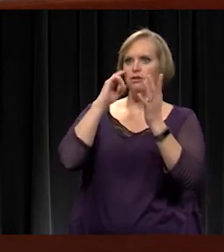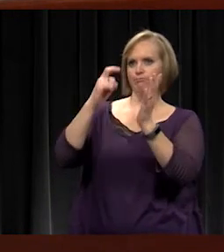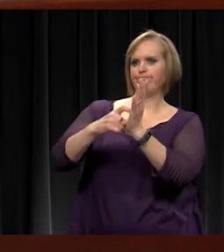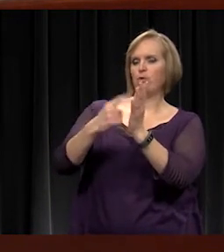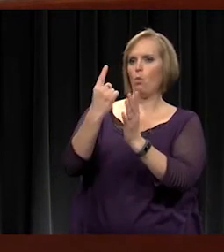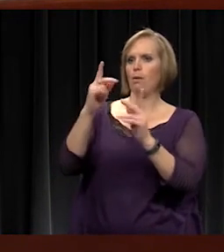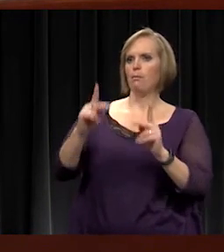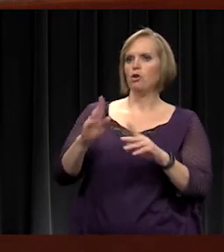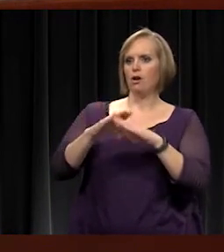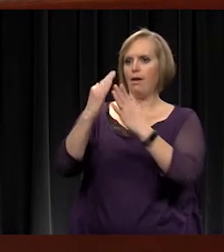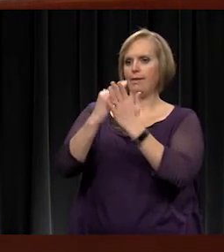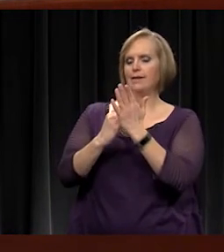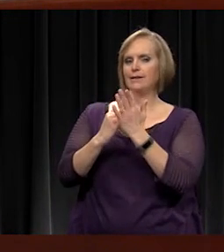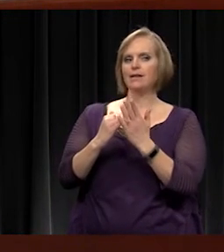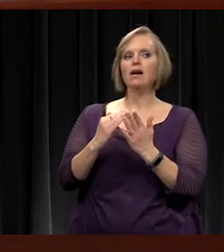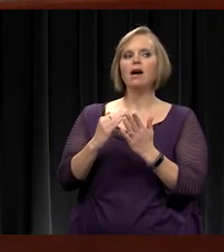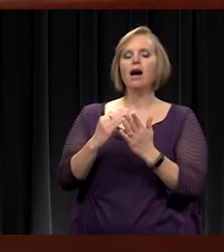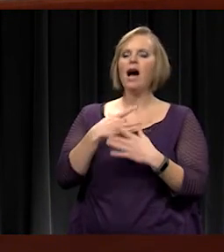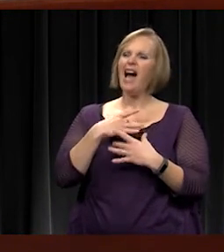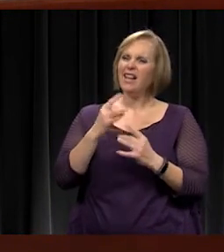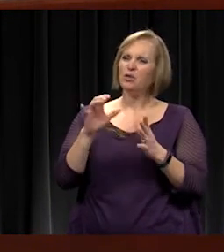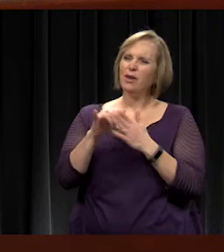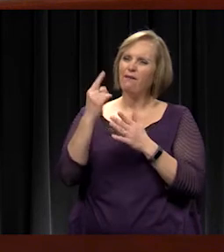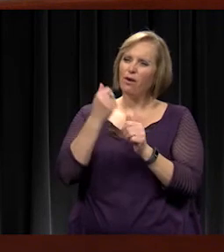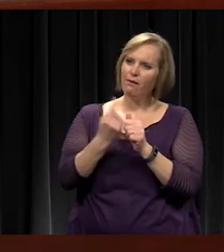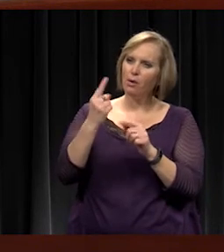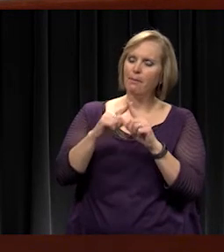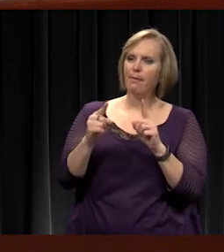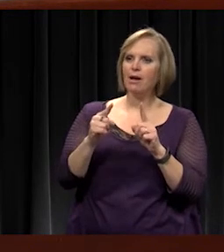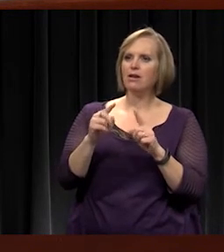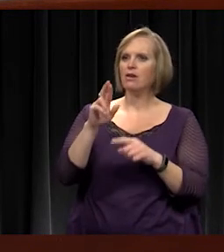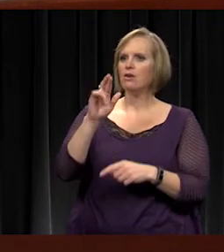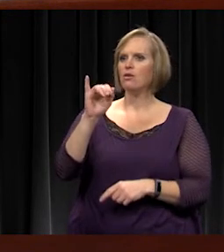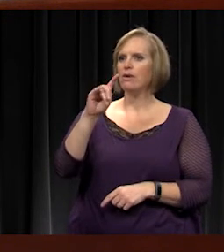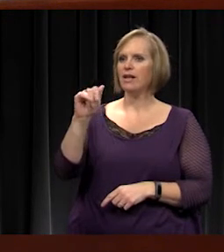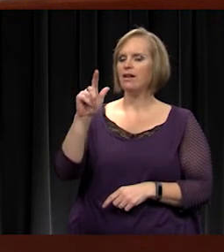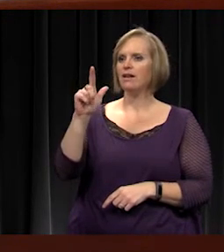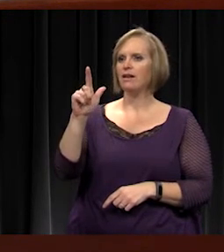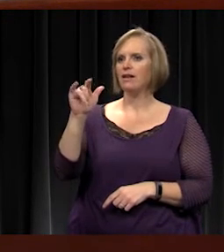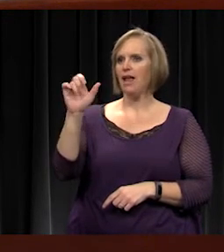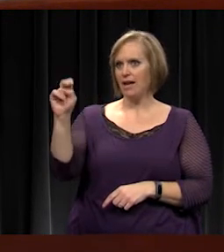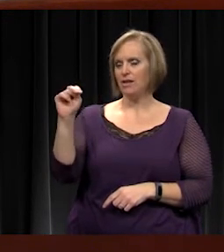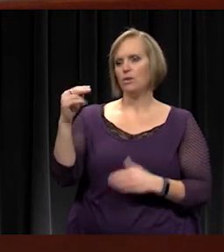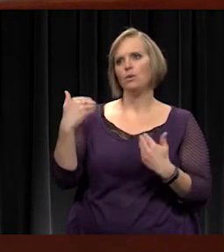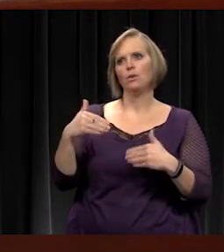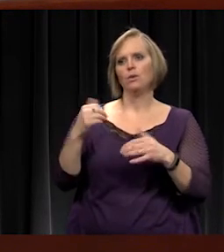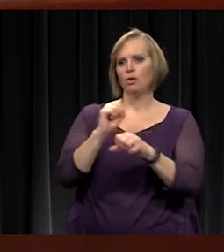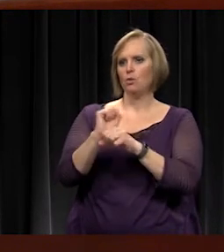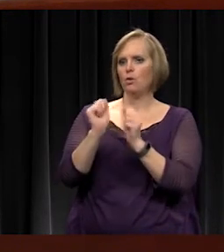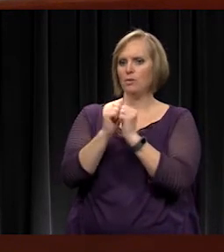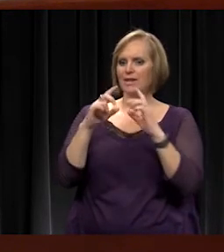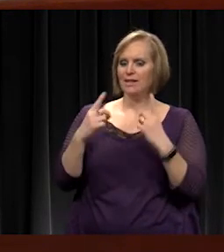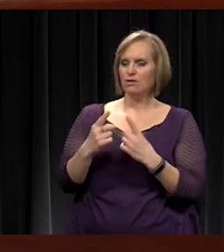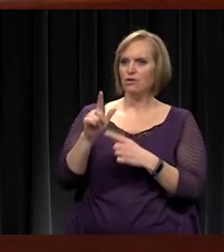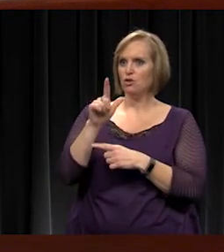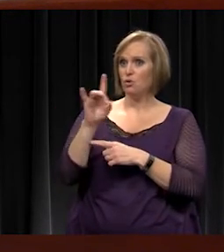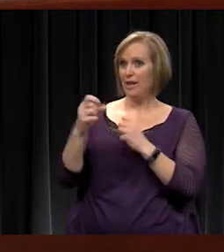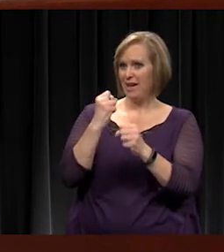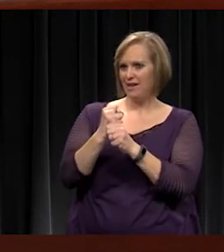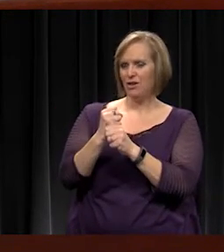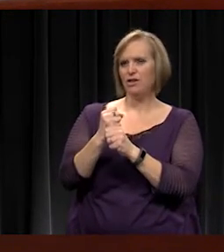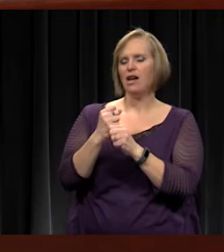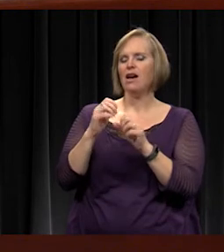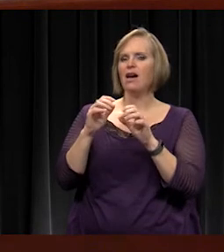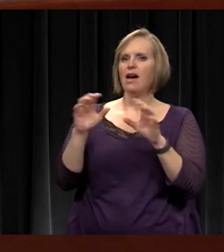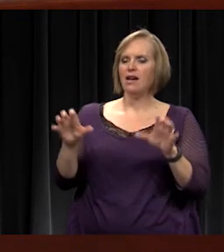person on that list. I'd like to do it for everybody, but Rita Lyon has been with this district for 28 years, has done tremendous things